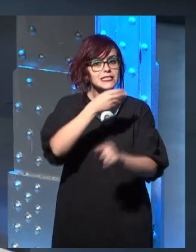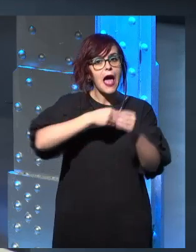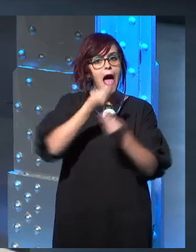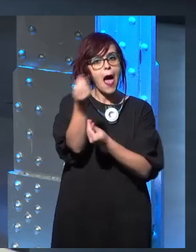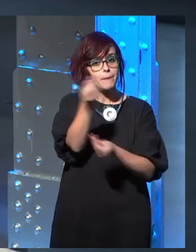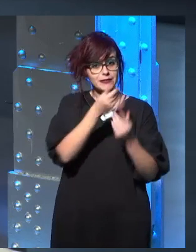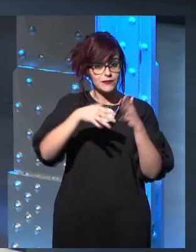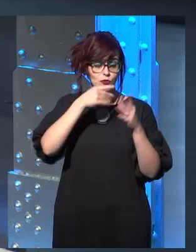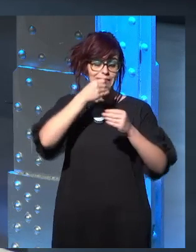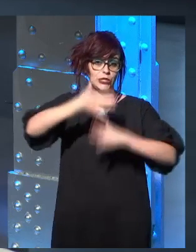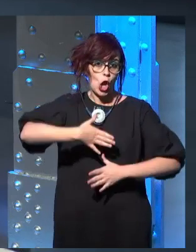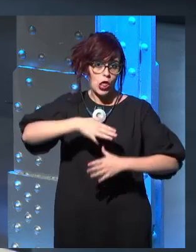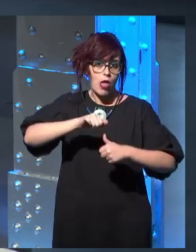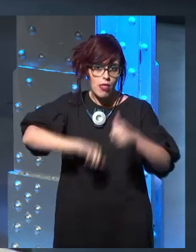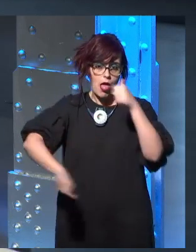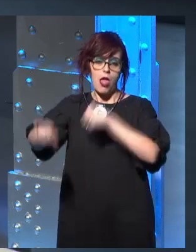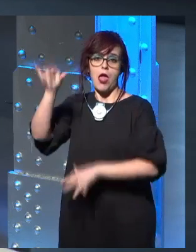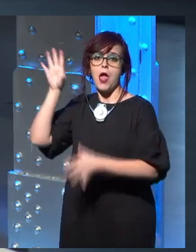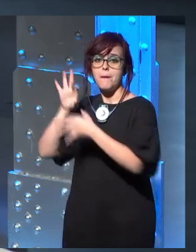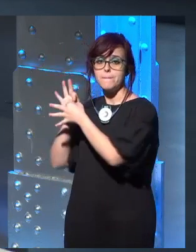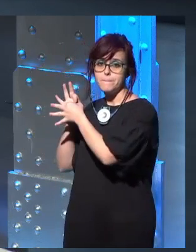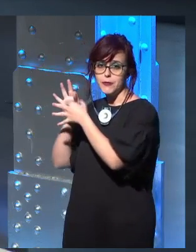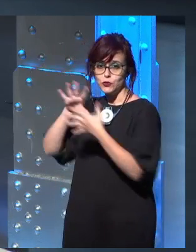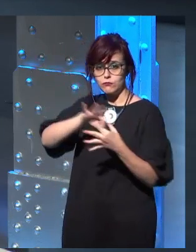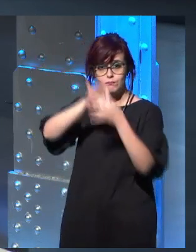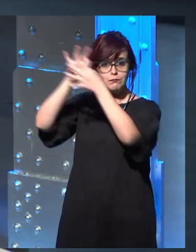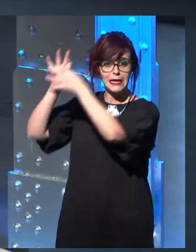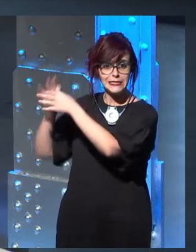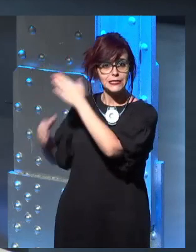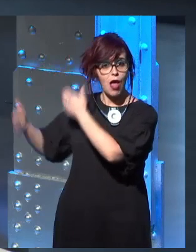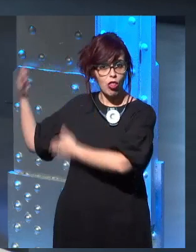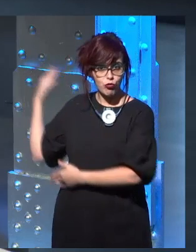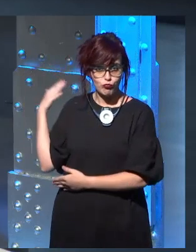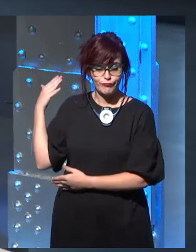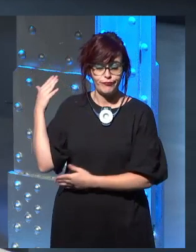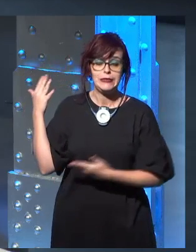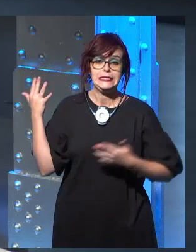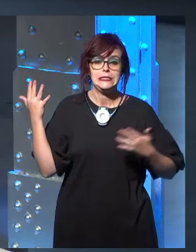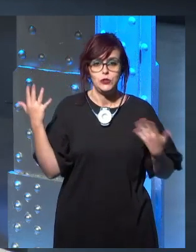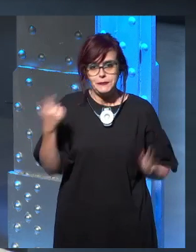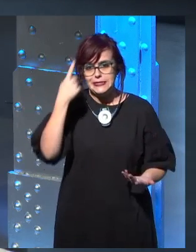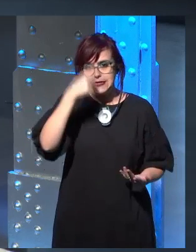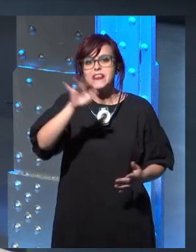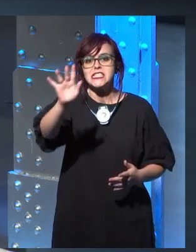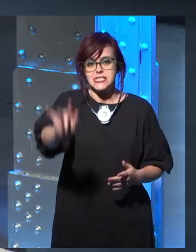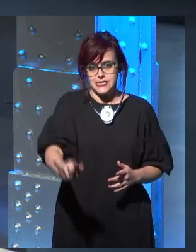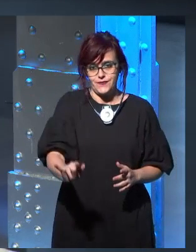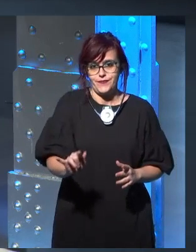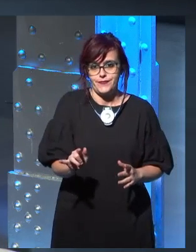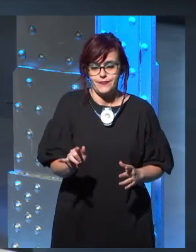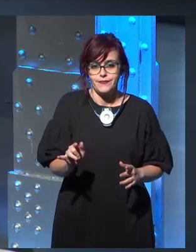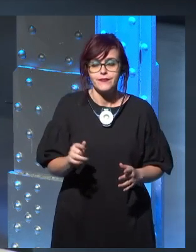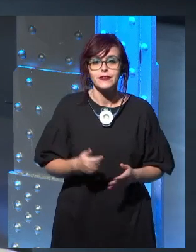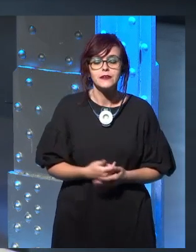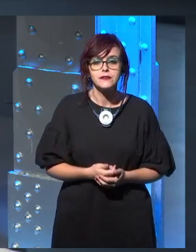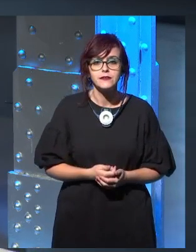they were necessarily drawn directly from what was on fire. Maybe it's someone who read, um, some, you know, the passage in The Dance